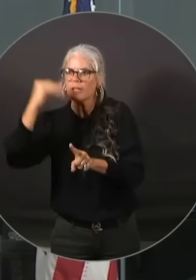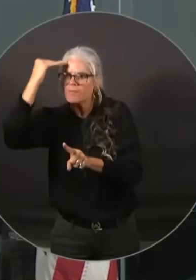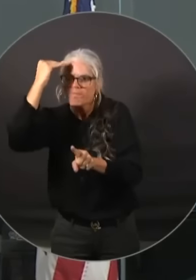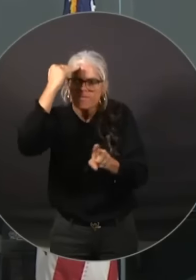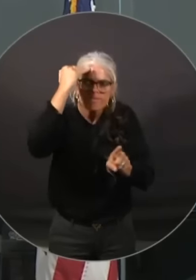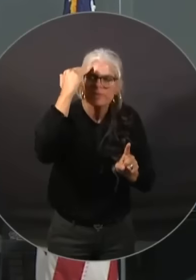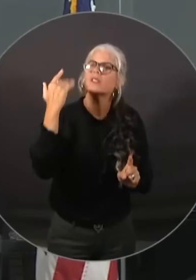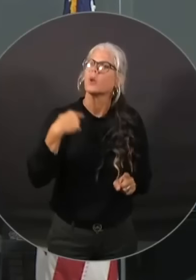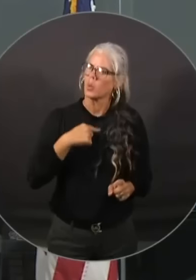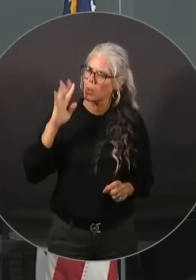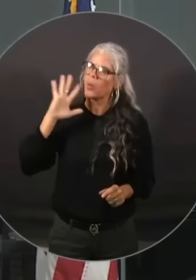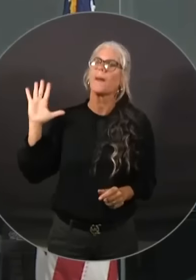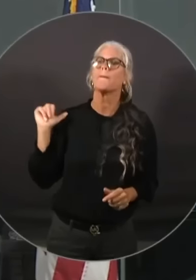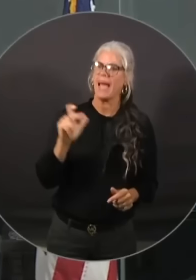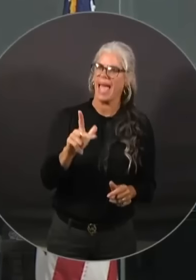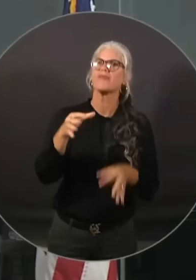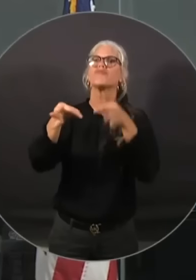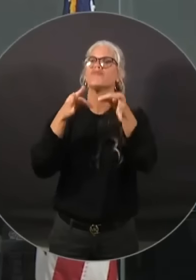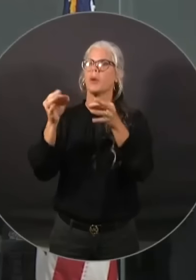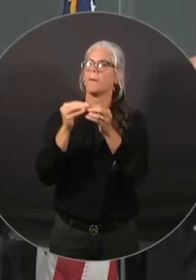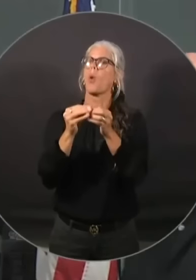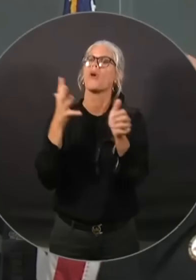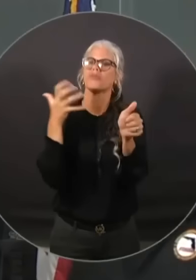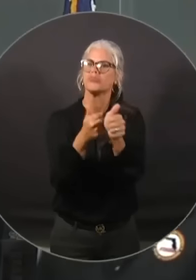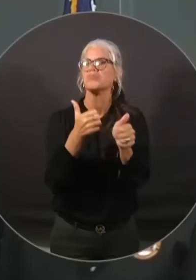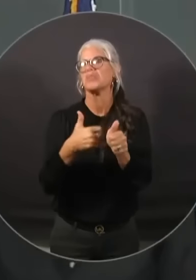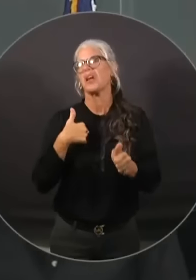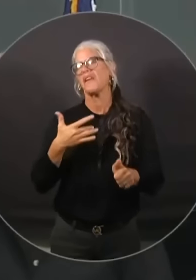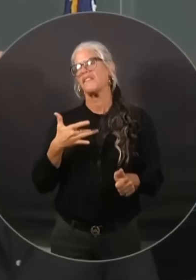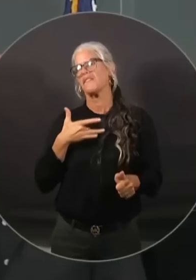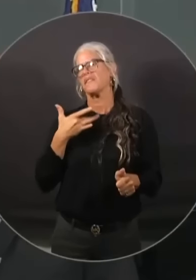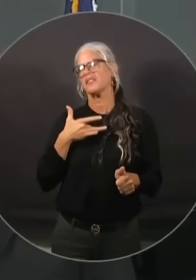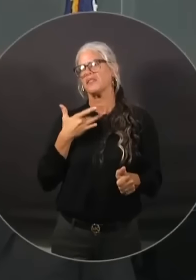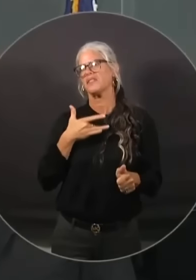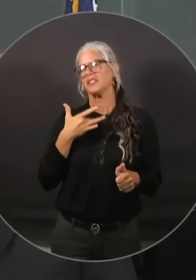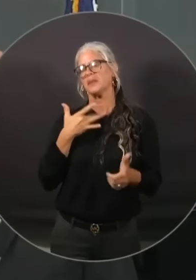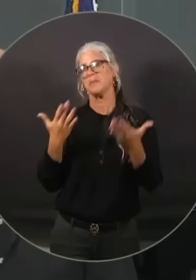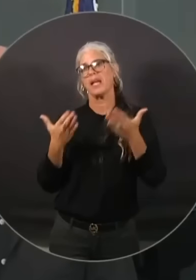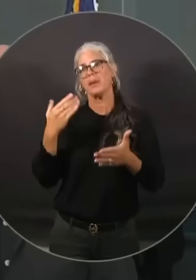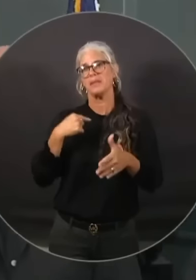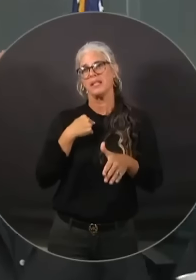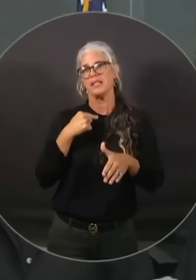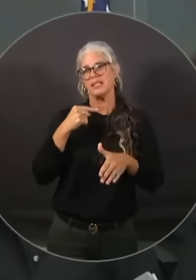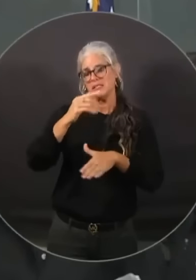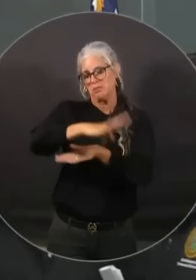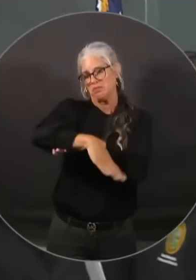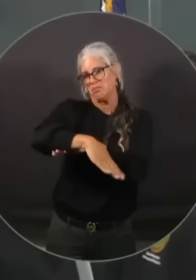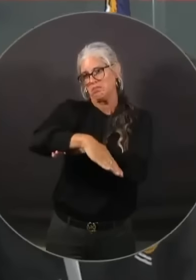with with another update and we will probably end up somewhere uh by uh by the end of the day as well